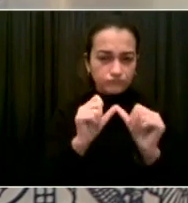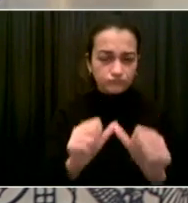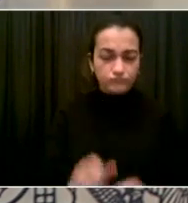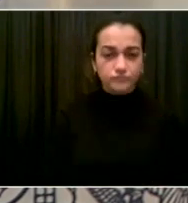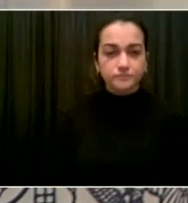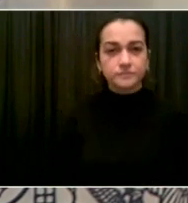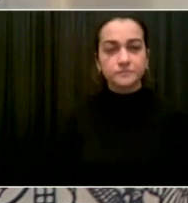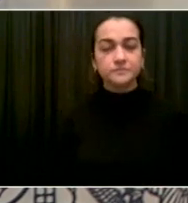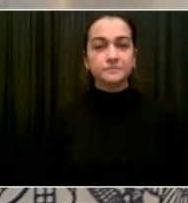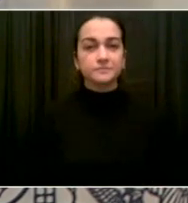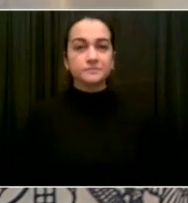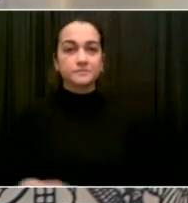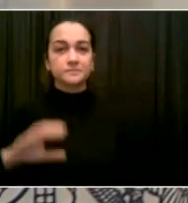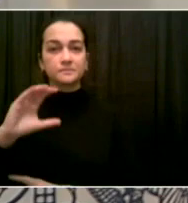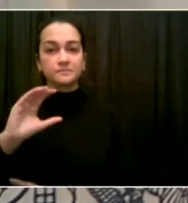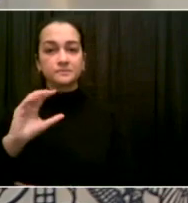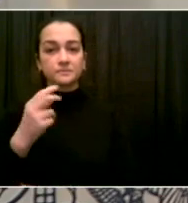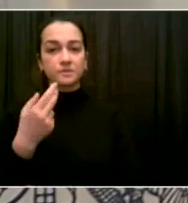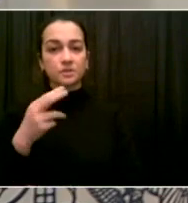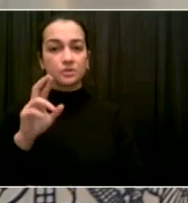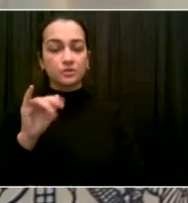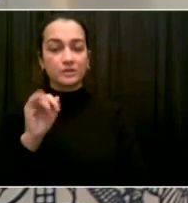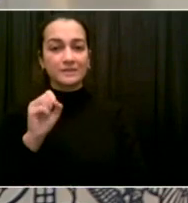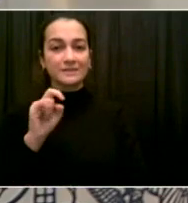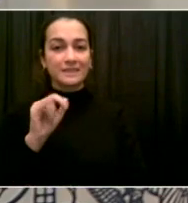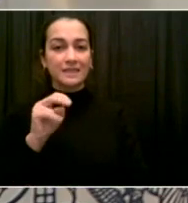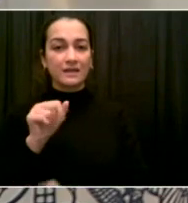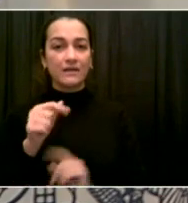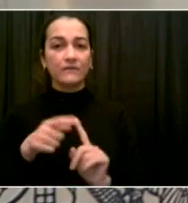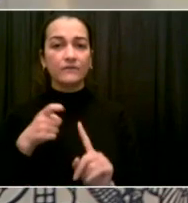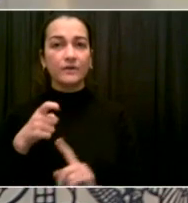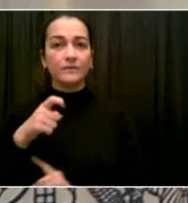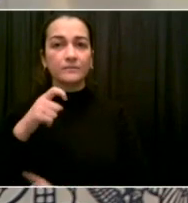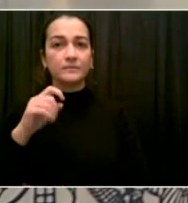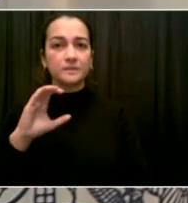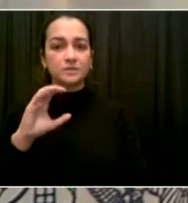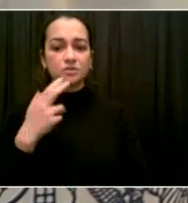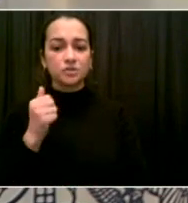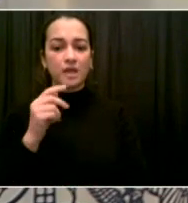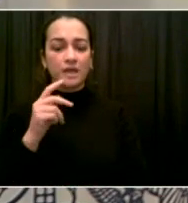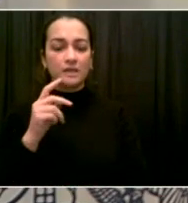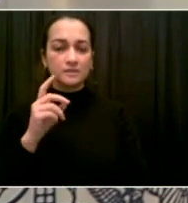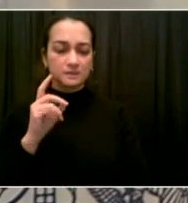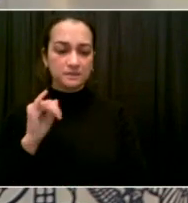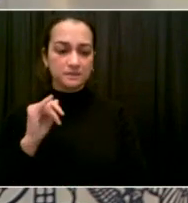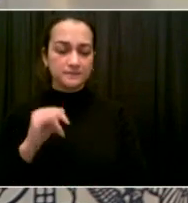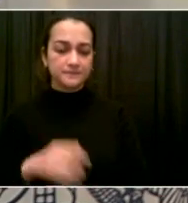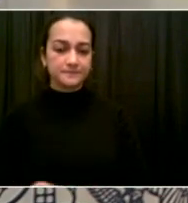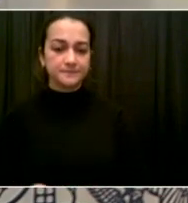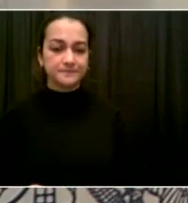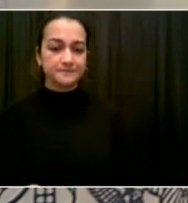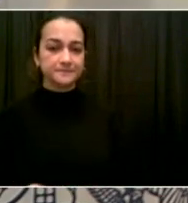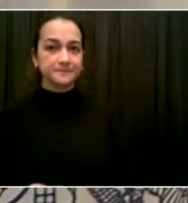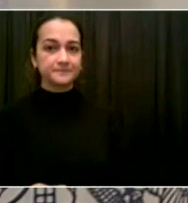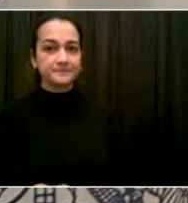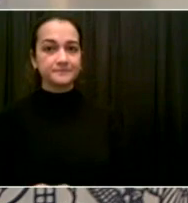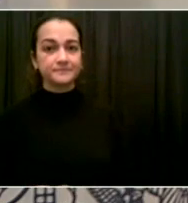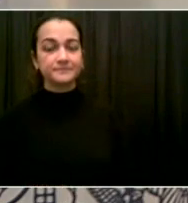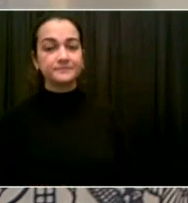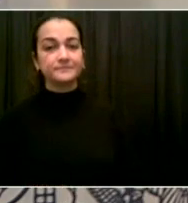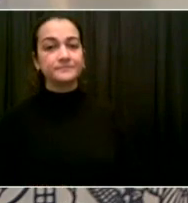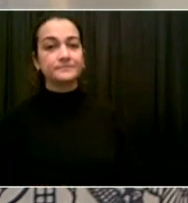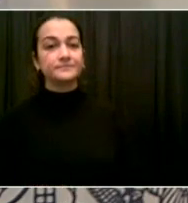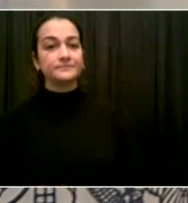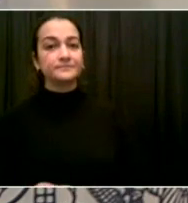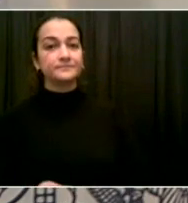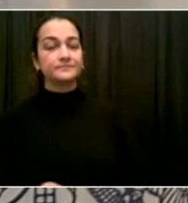Hi, Mayor. Thanks for taking my question. You open this press conference saying to expect a rapid increase in cases. And that seems to be happening